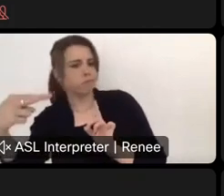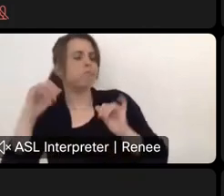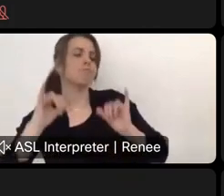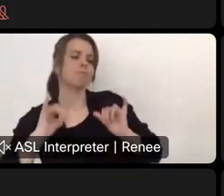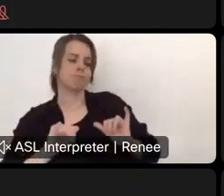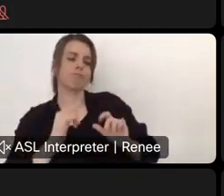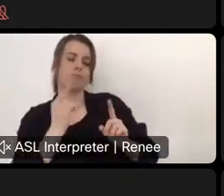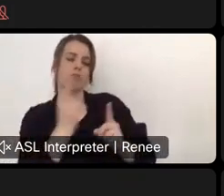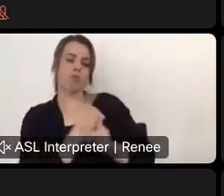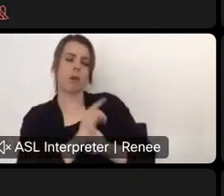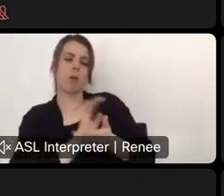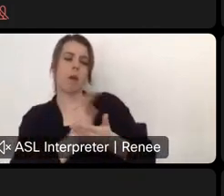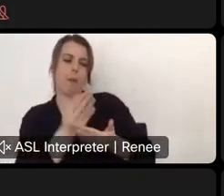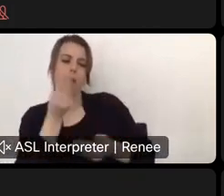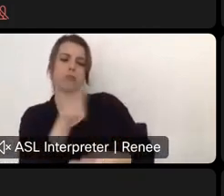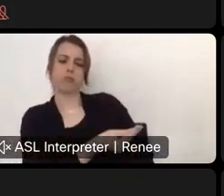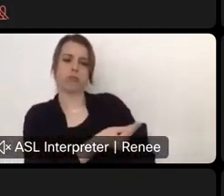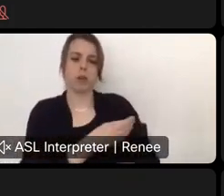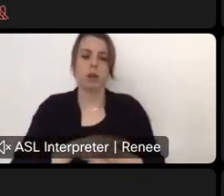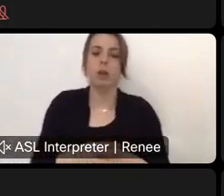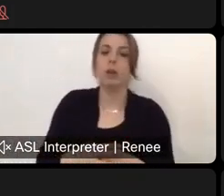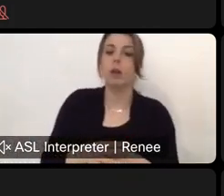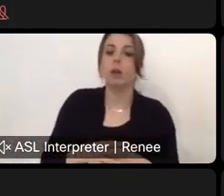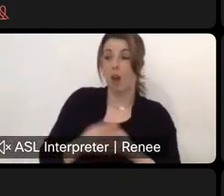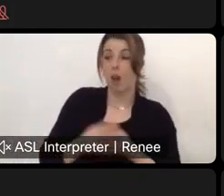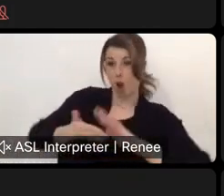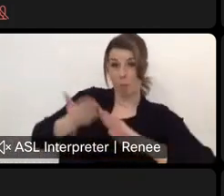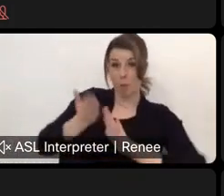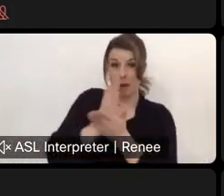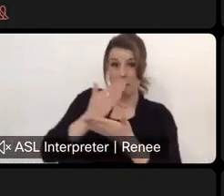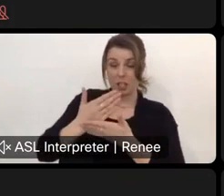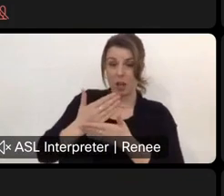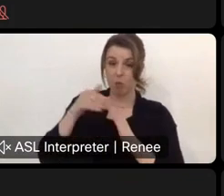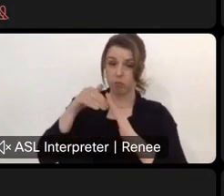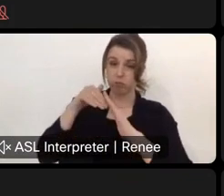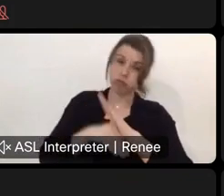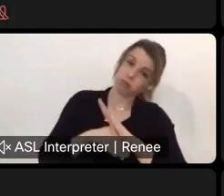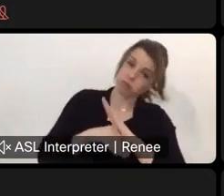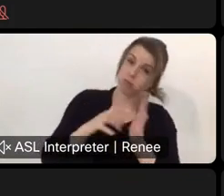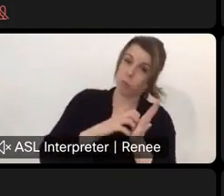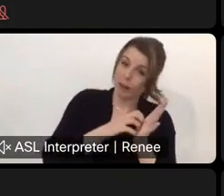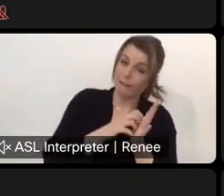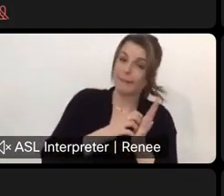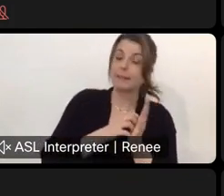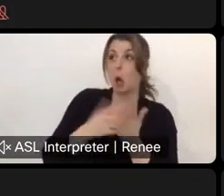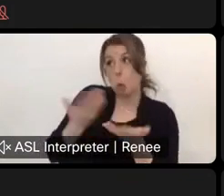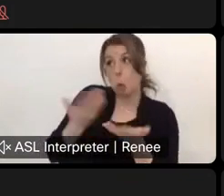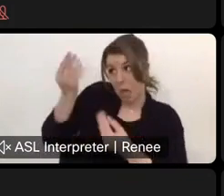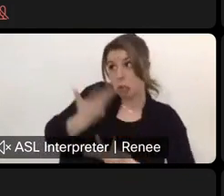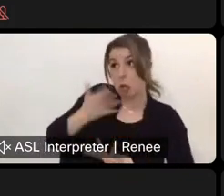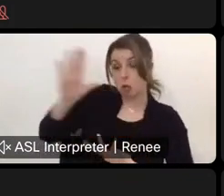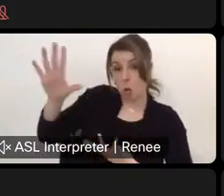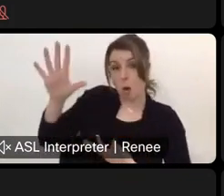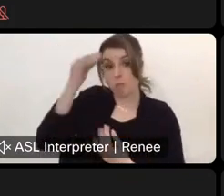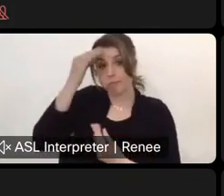reasonable, knowing that right now, our operating budget is in the deficit. So that would be great information for you to share with us. And we